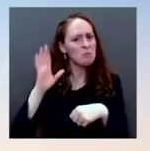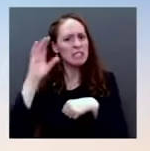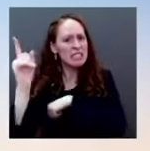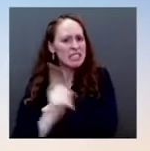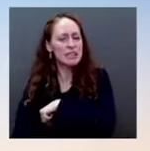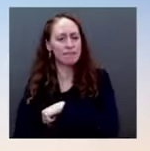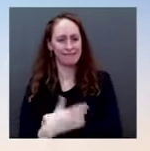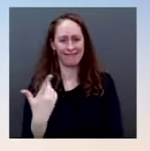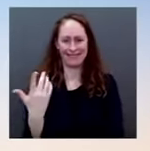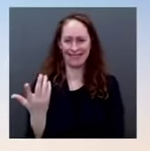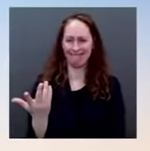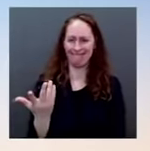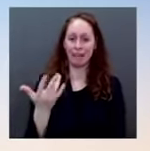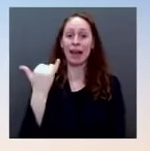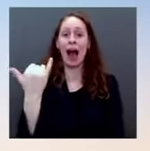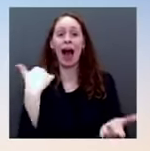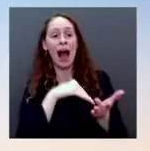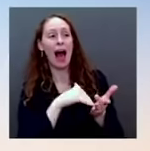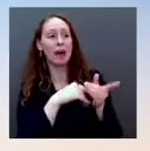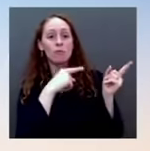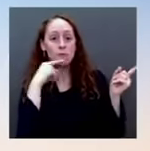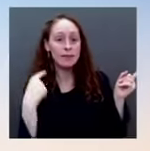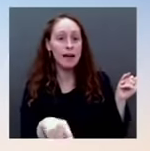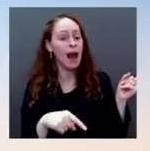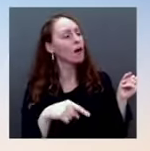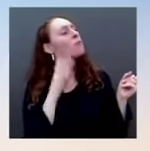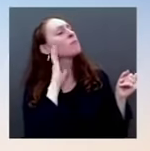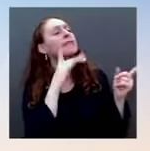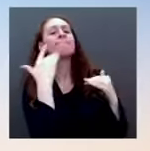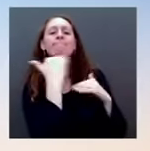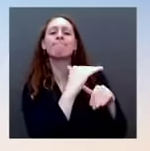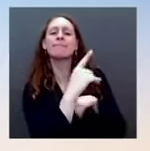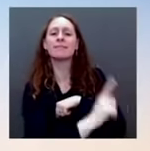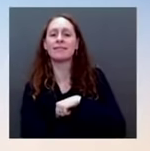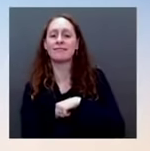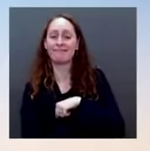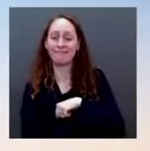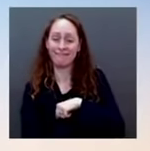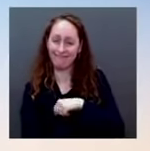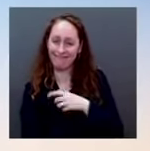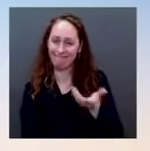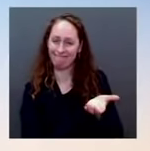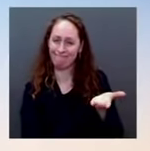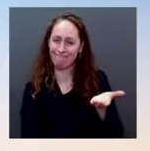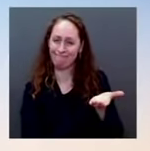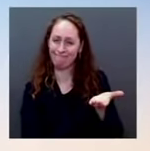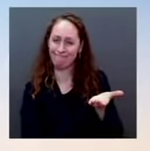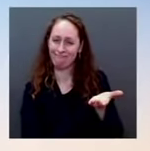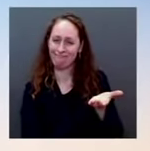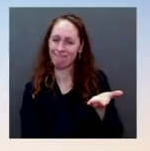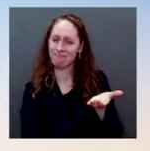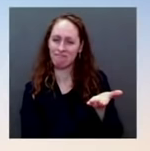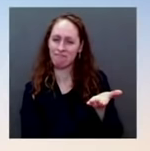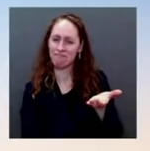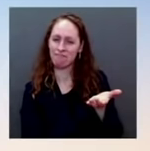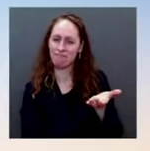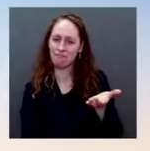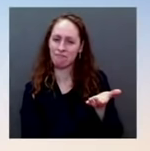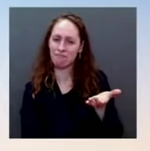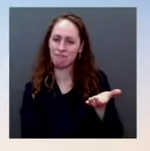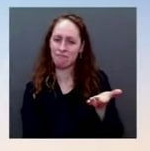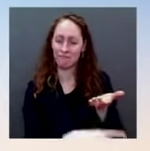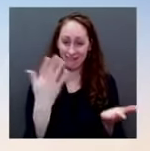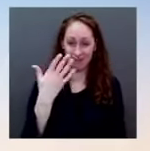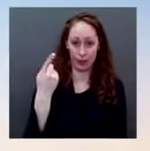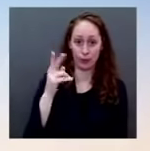why shouldn't President Putin assess, on that basis, that his adversary is operating from a position of relative weakness? President Putin has